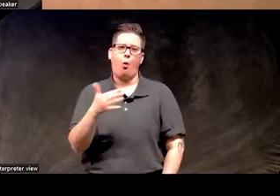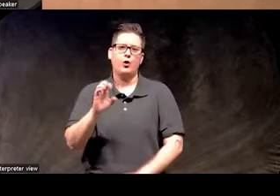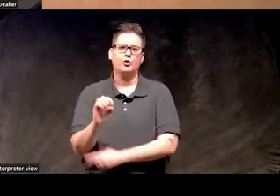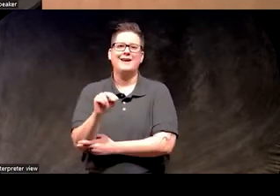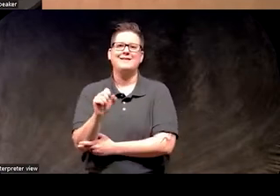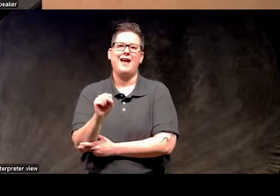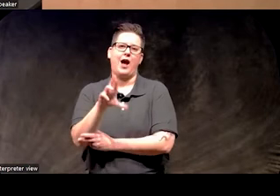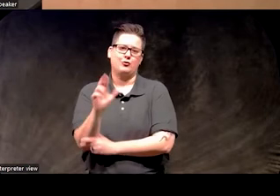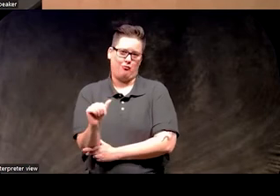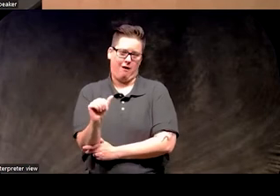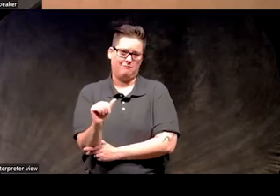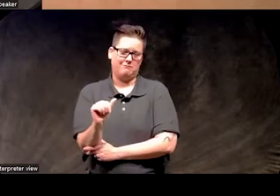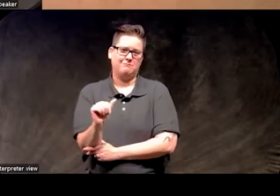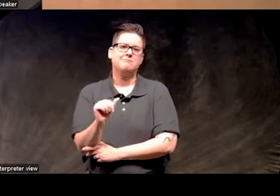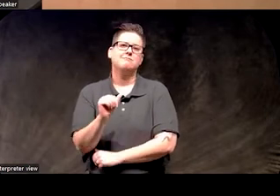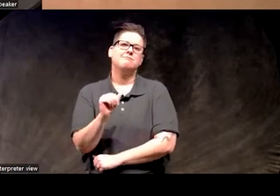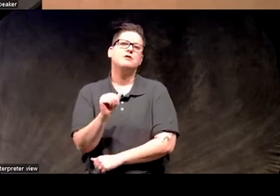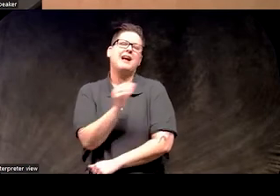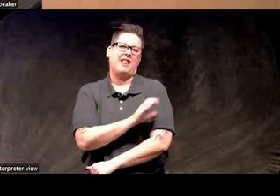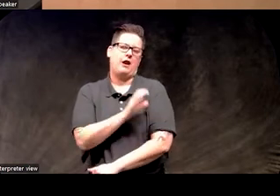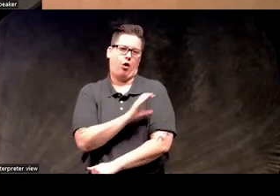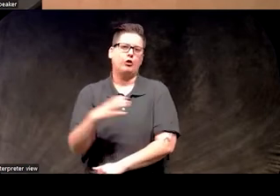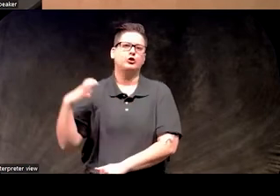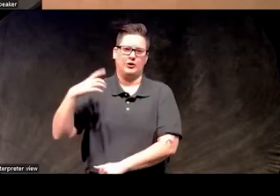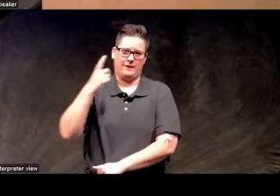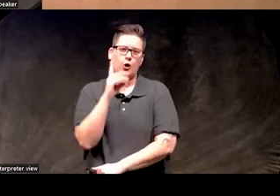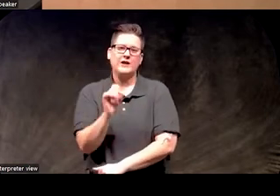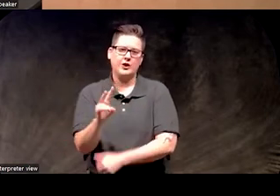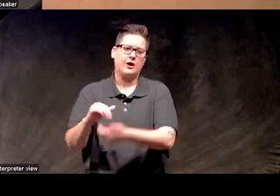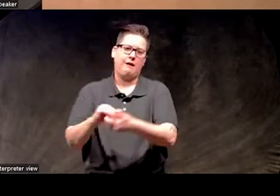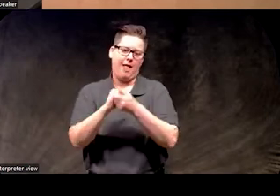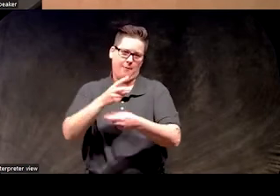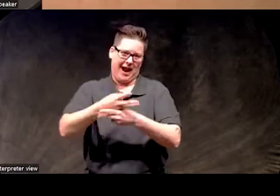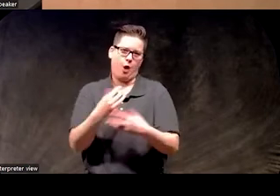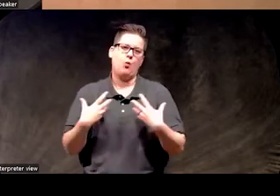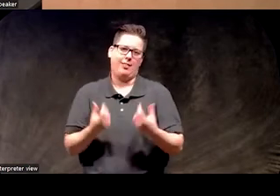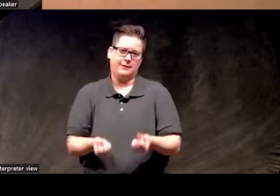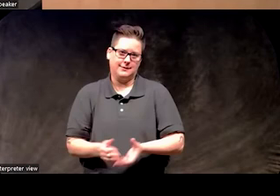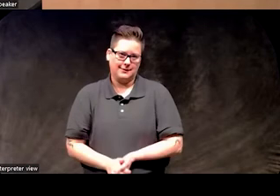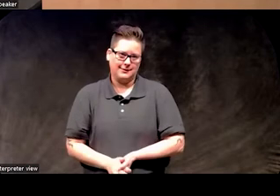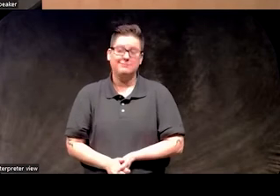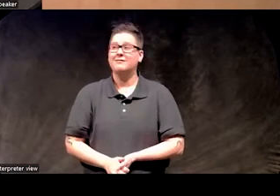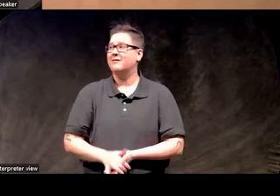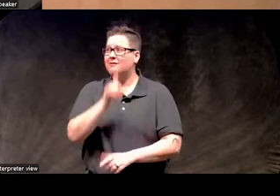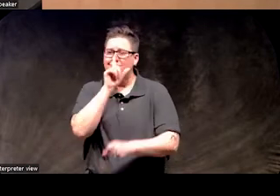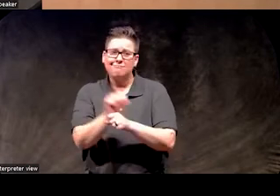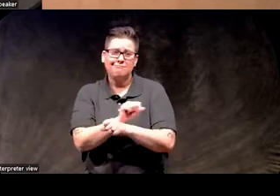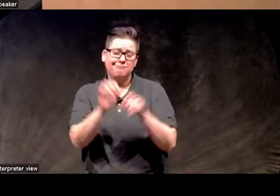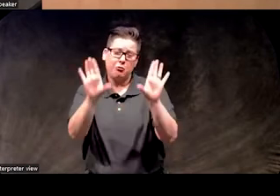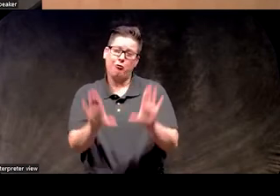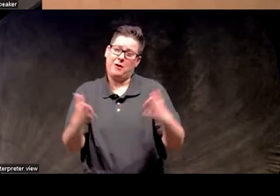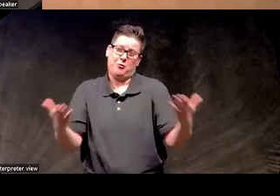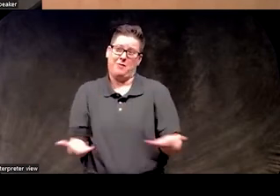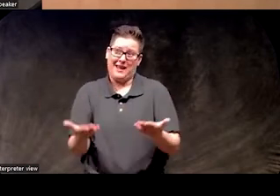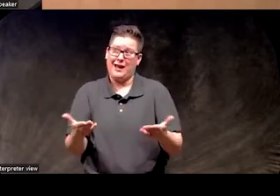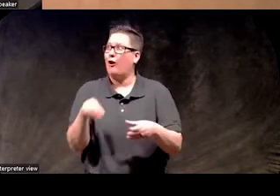Nasra. I'm the Clinical Chief of the Division of Collaborative Care and Wellness. And it's really great to be